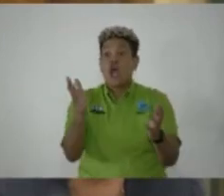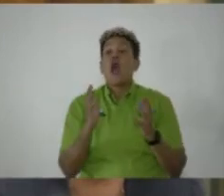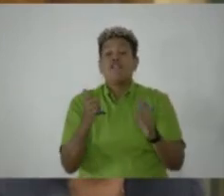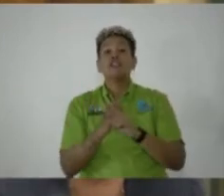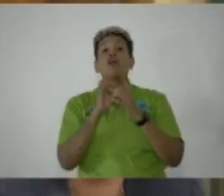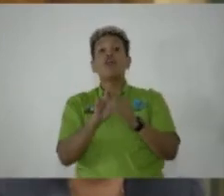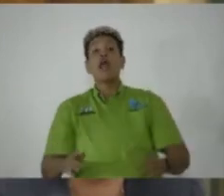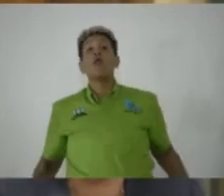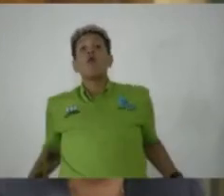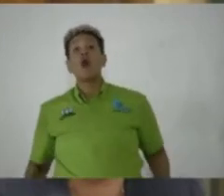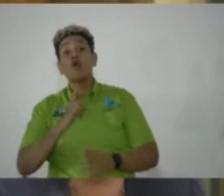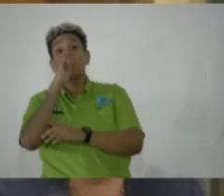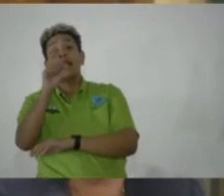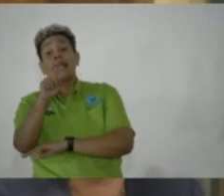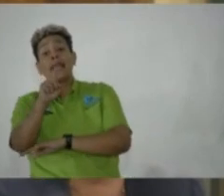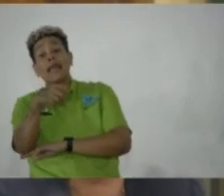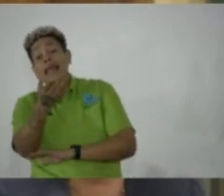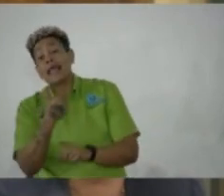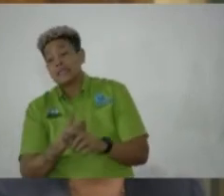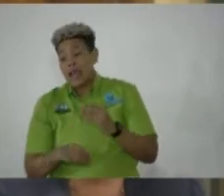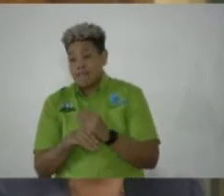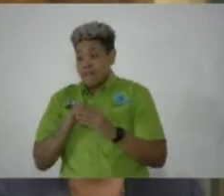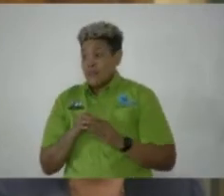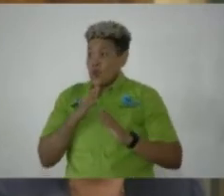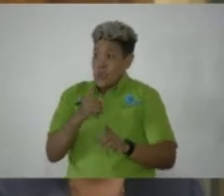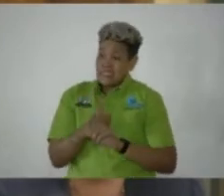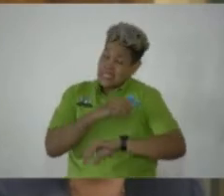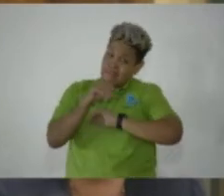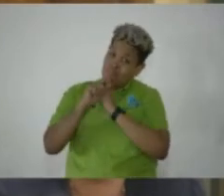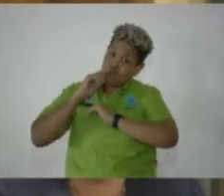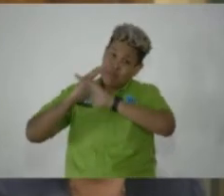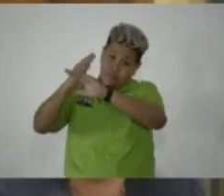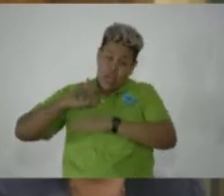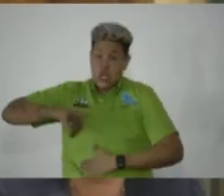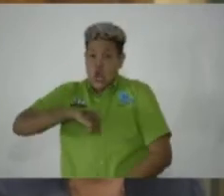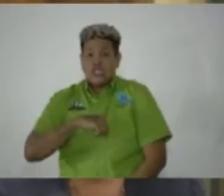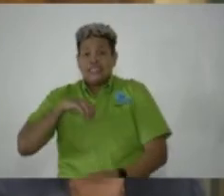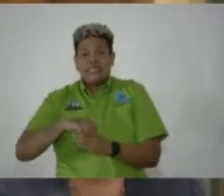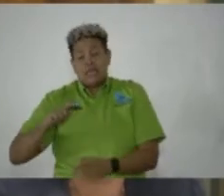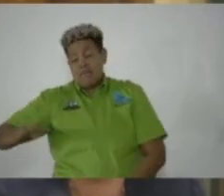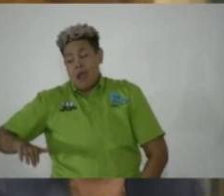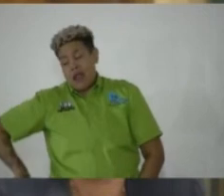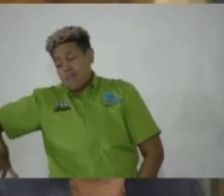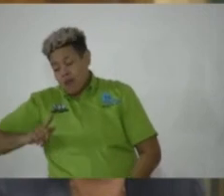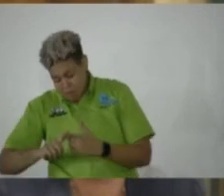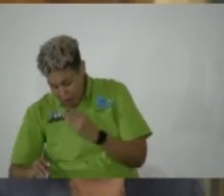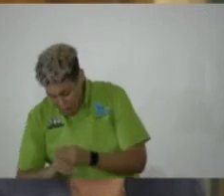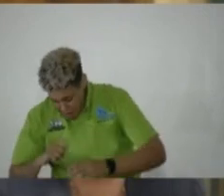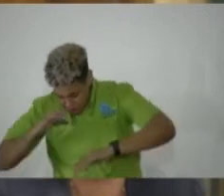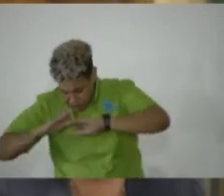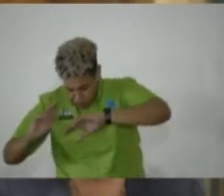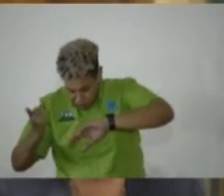is really needed in a way that prevents us in Parliament or on a